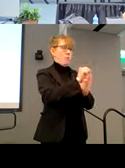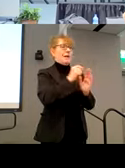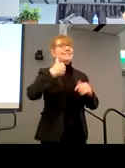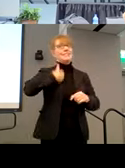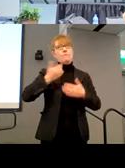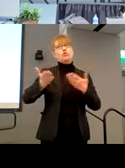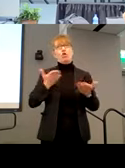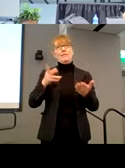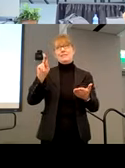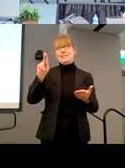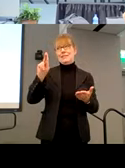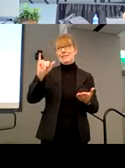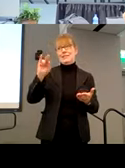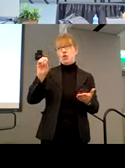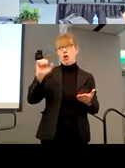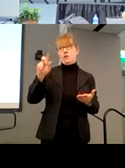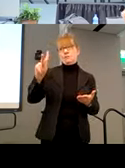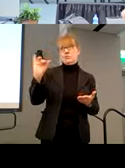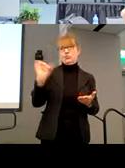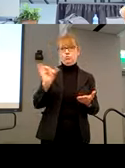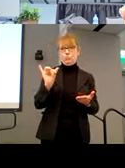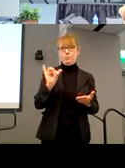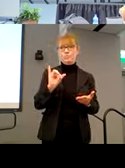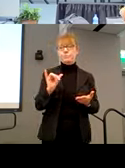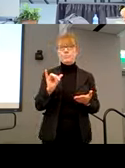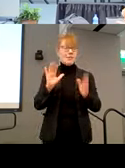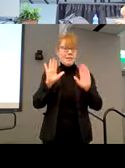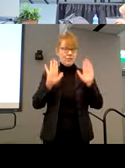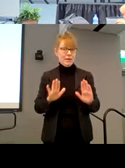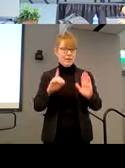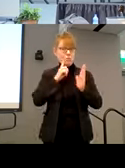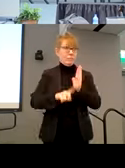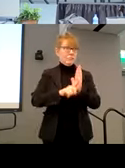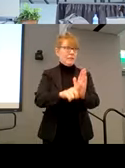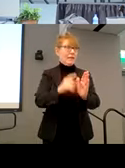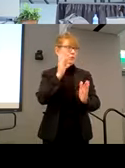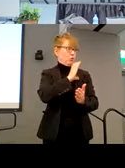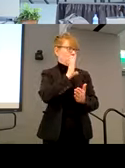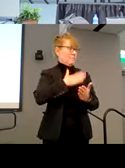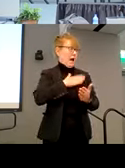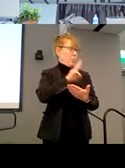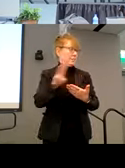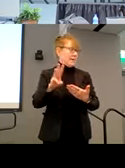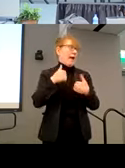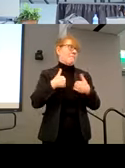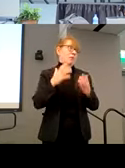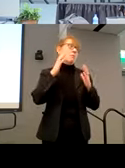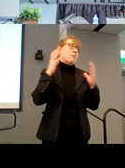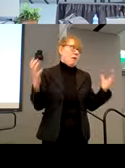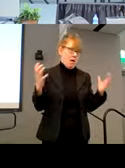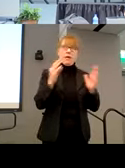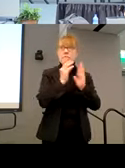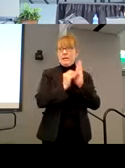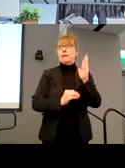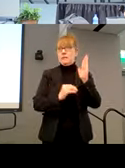So that would be great if they want to address it. But if you search my website, I have a lot written about kiosks and I keep track of the